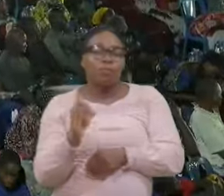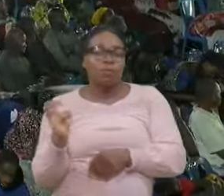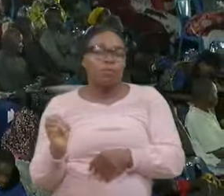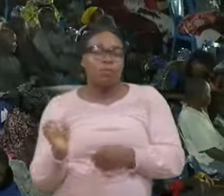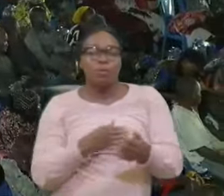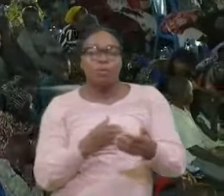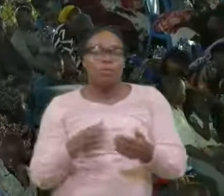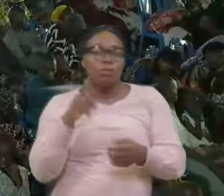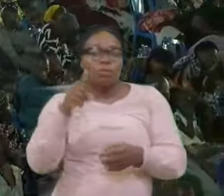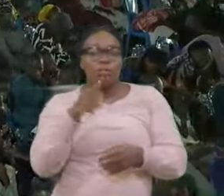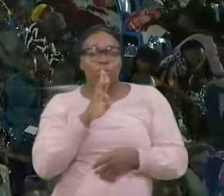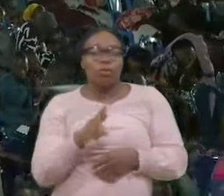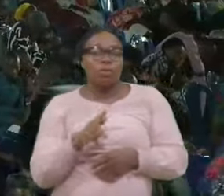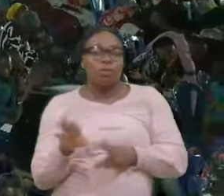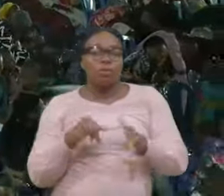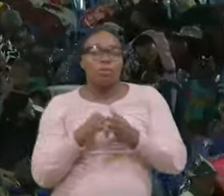Do It Quickly